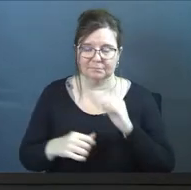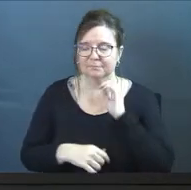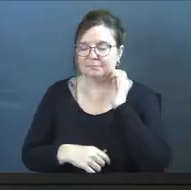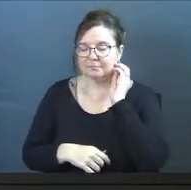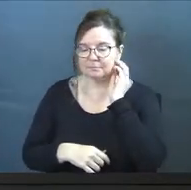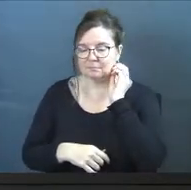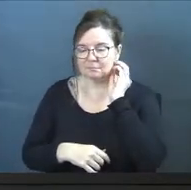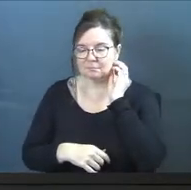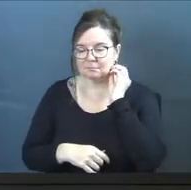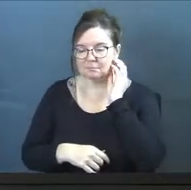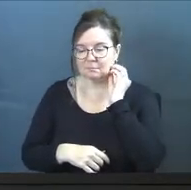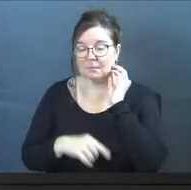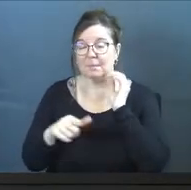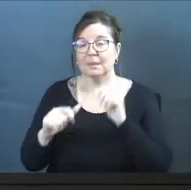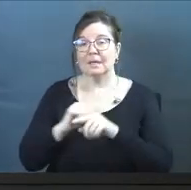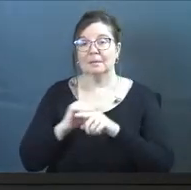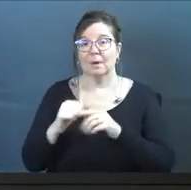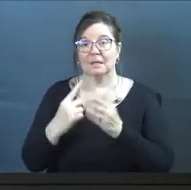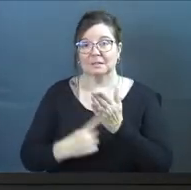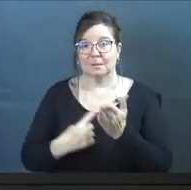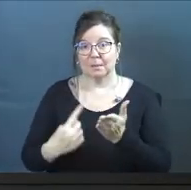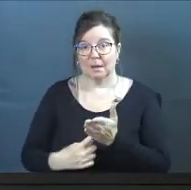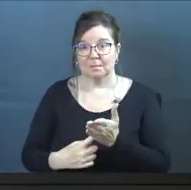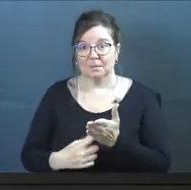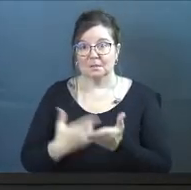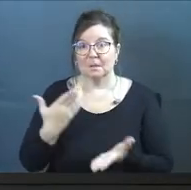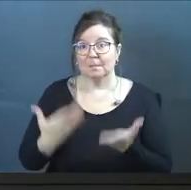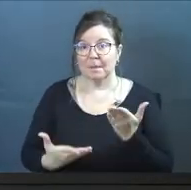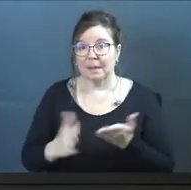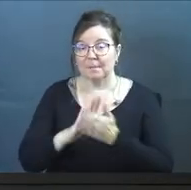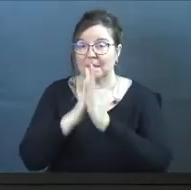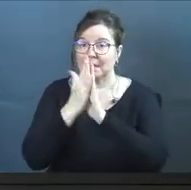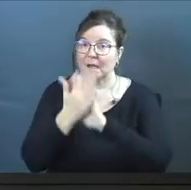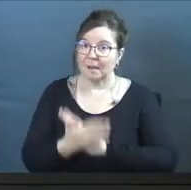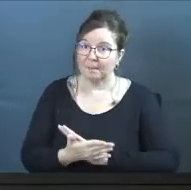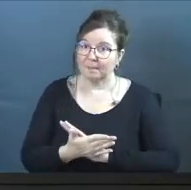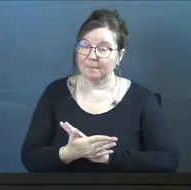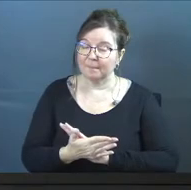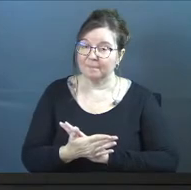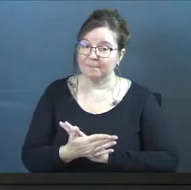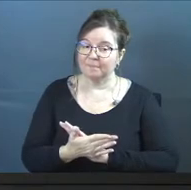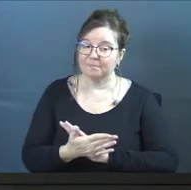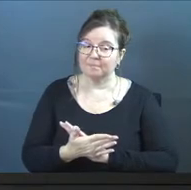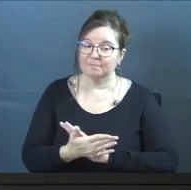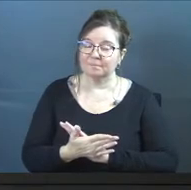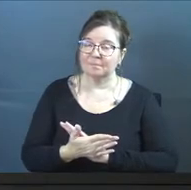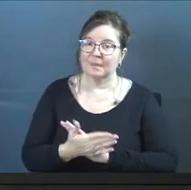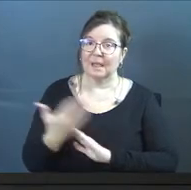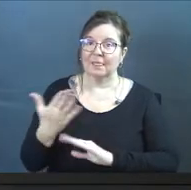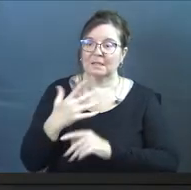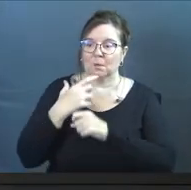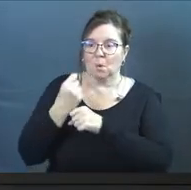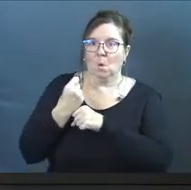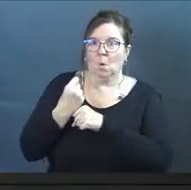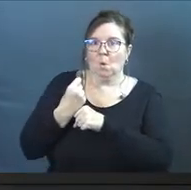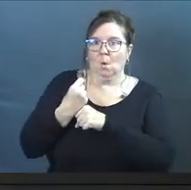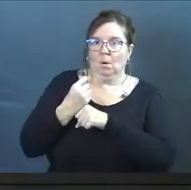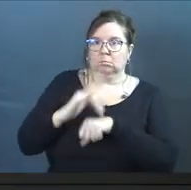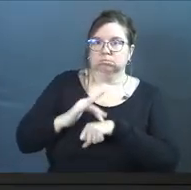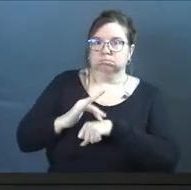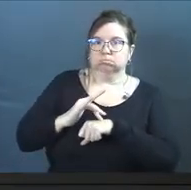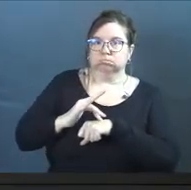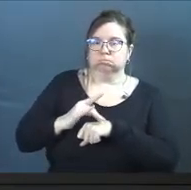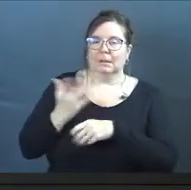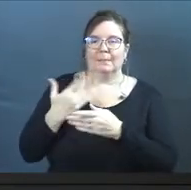these practices sometimes may become idols that we hold on to. They may become,